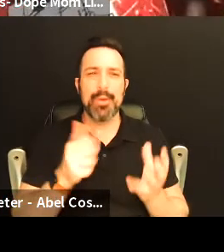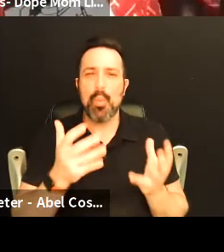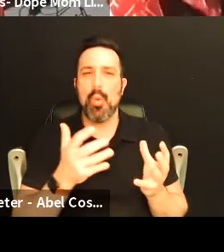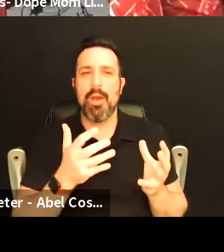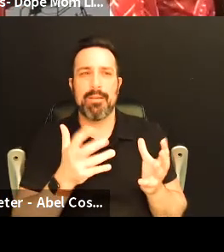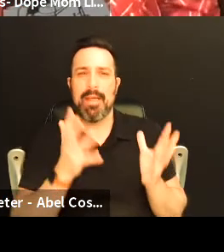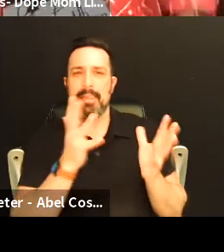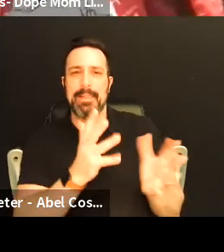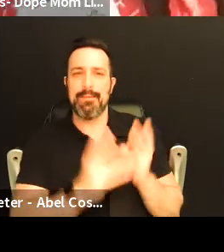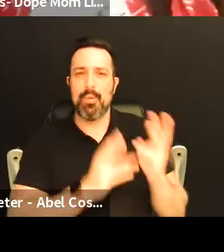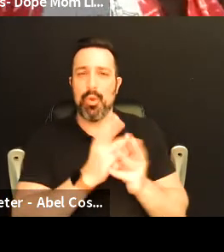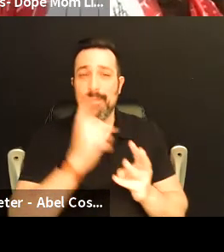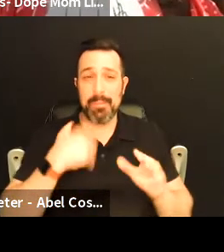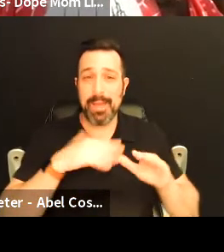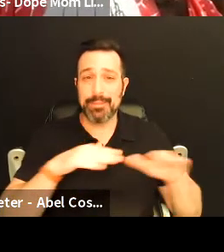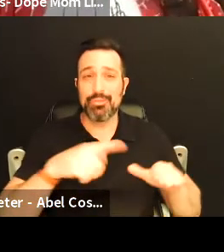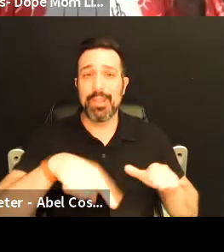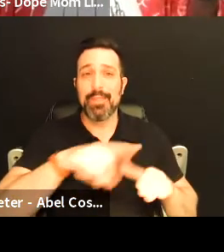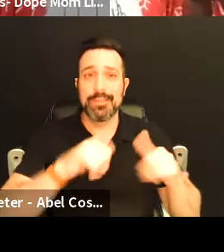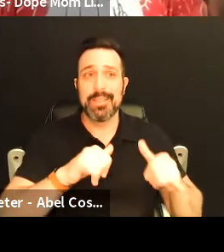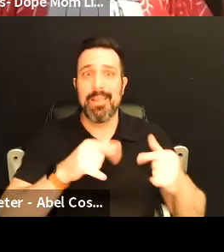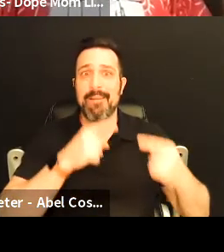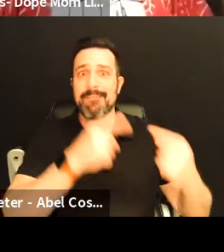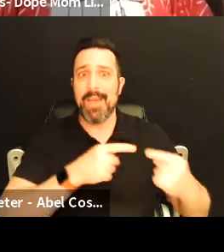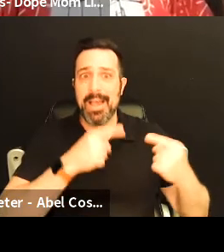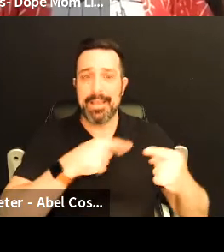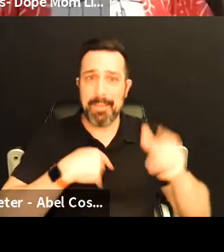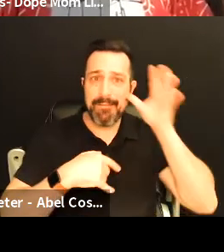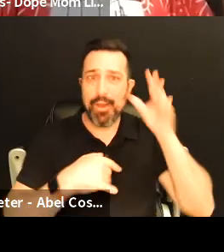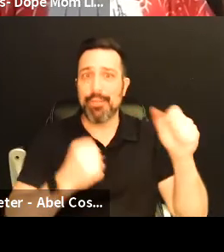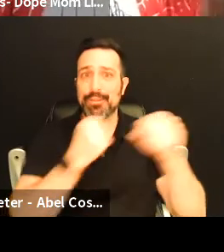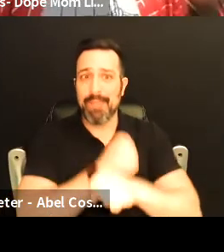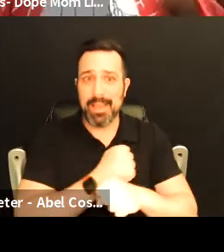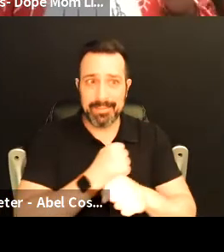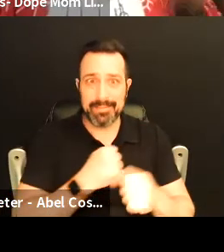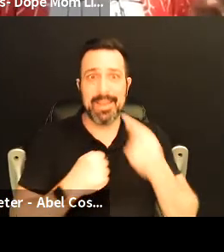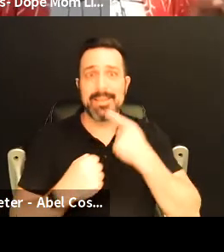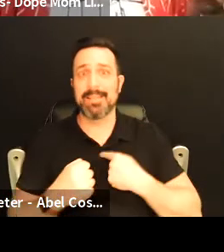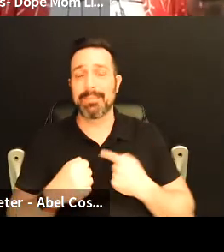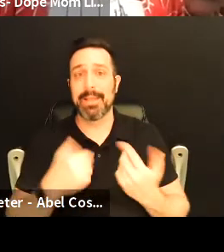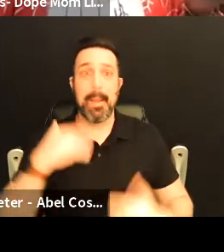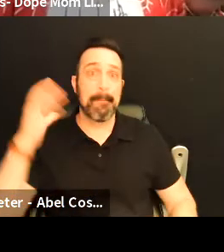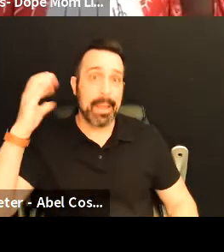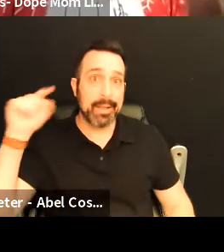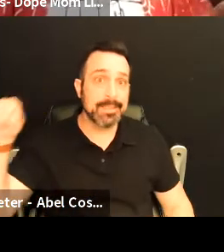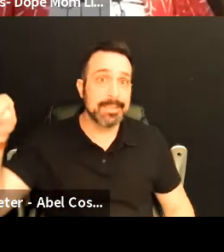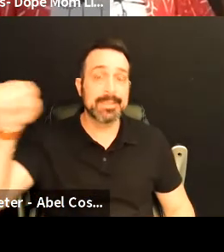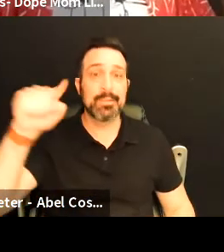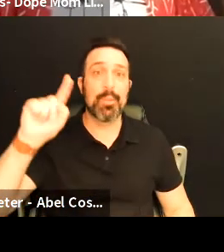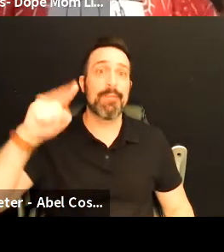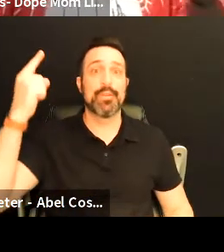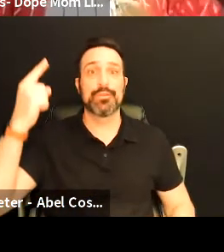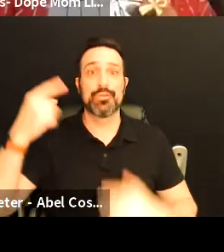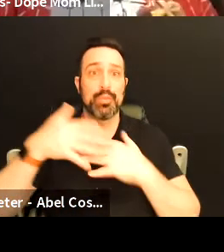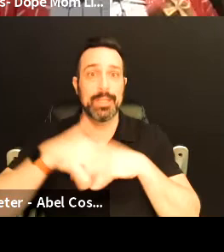world for my children where they're still fighting the fight that my dad fought and tells me about that my cousins were the first to